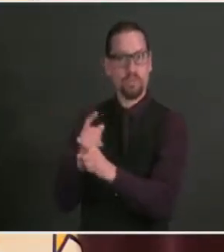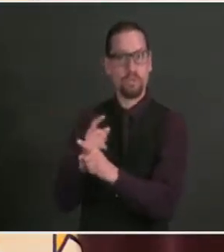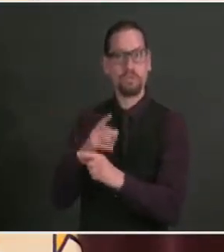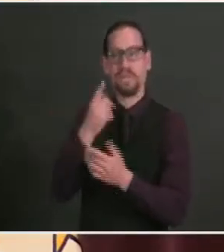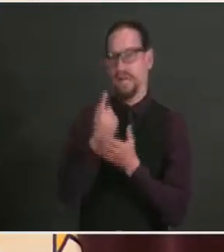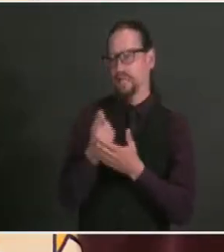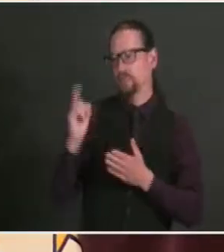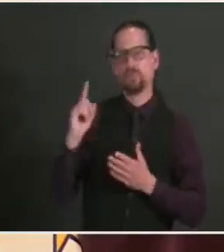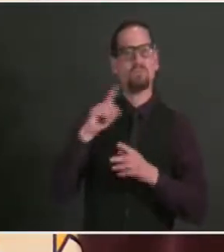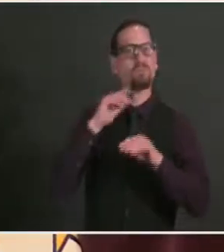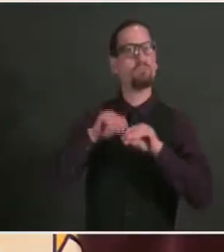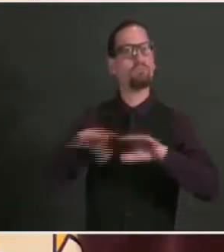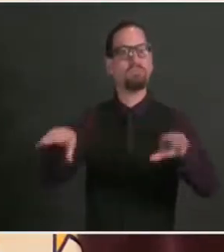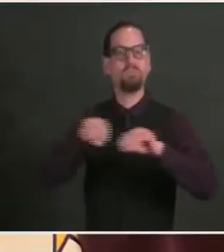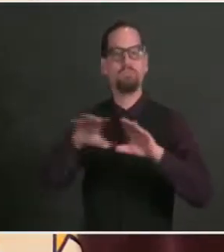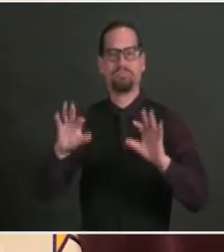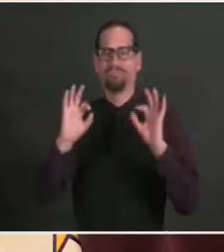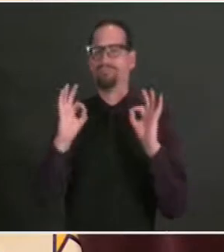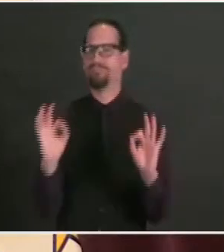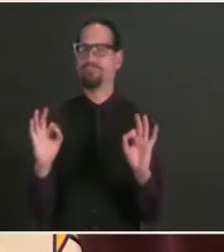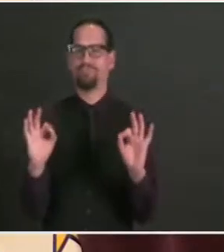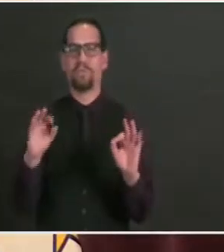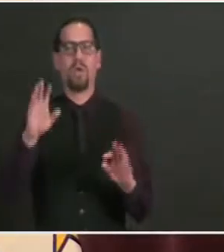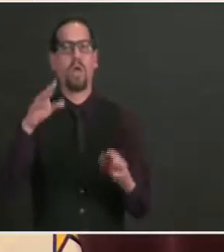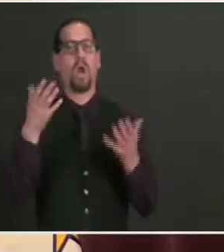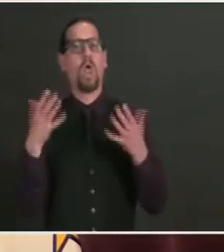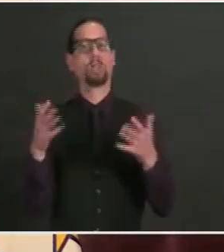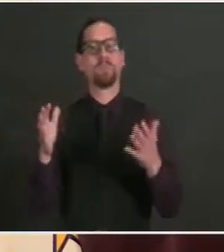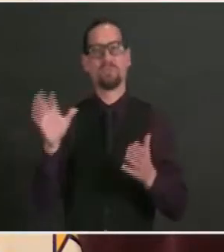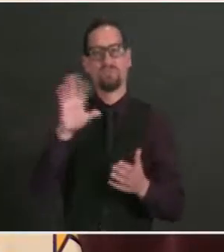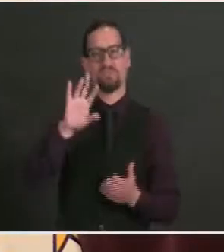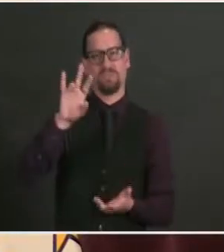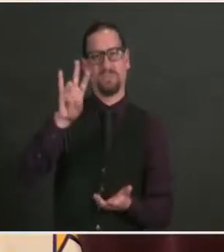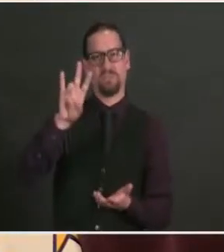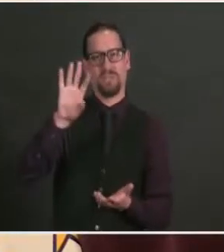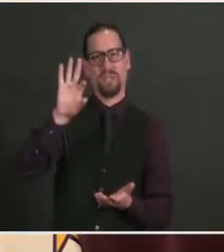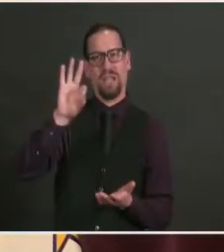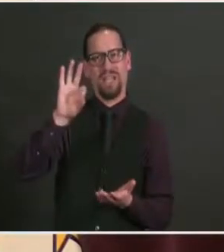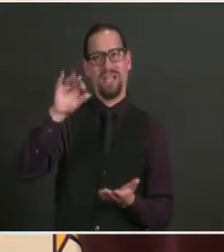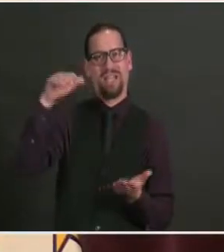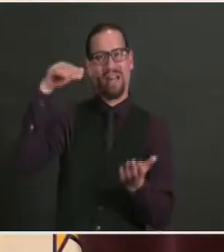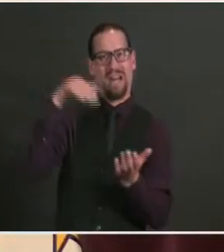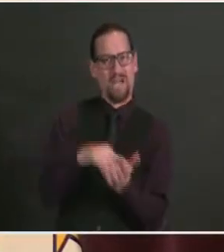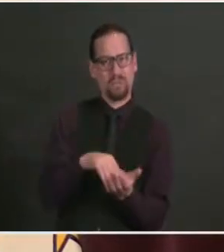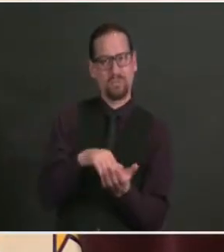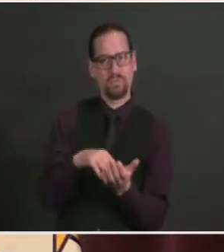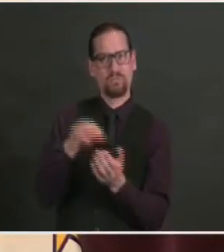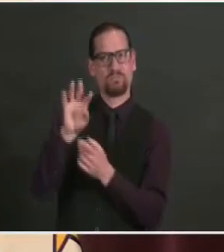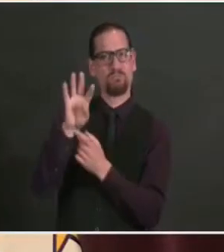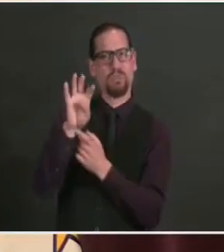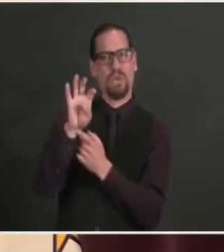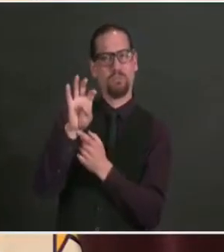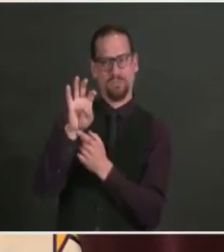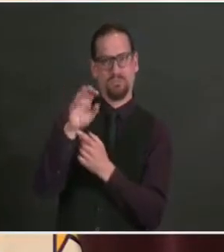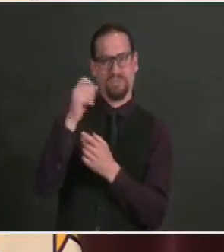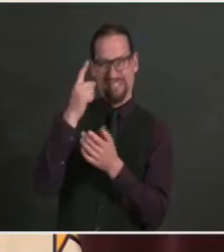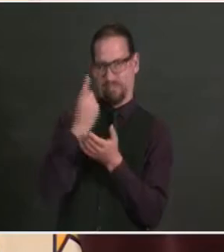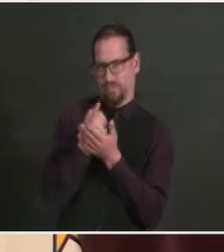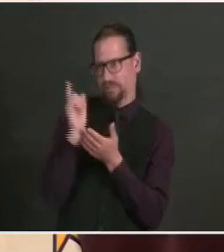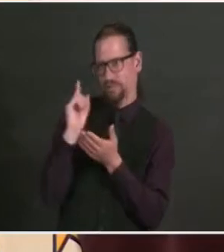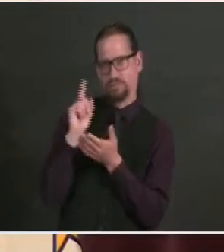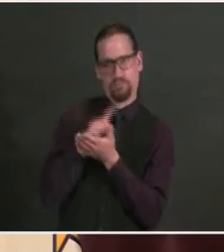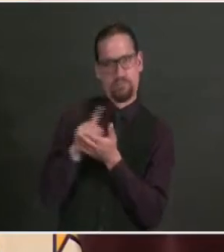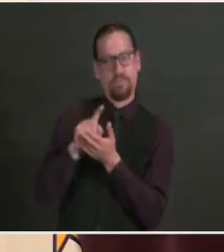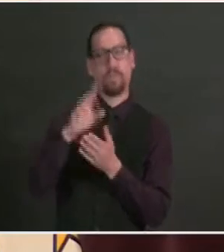So we administered 79,467 doses last week and we're projecting to administer another 68,200